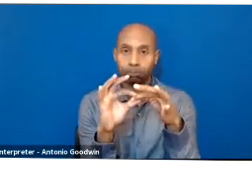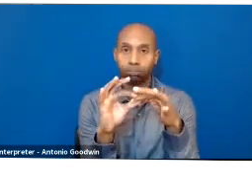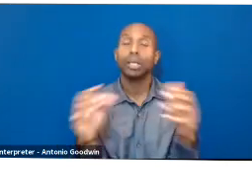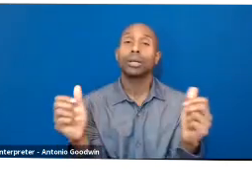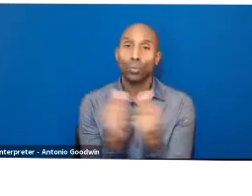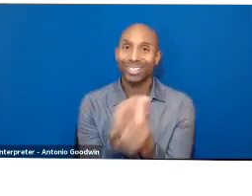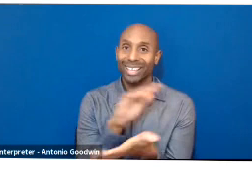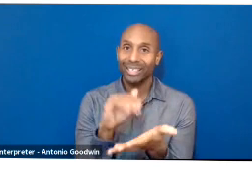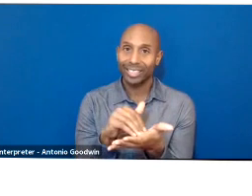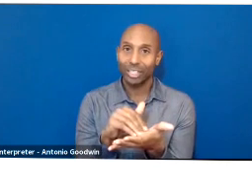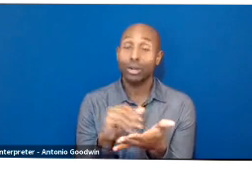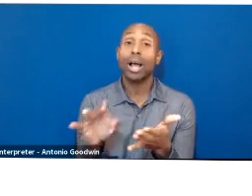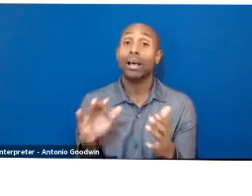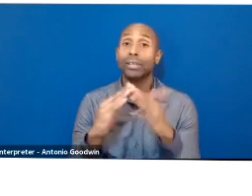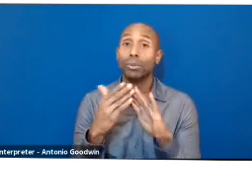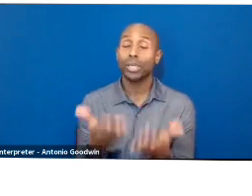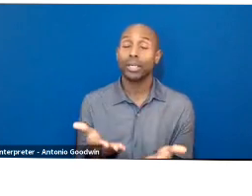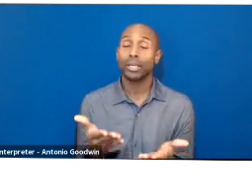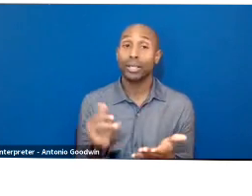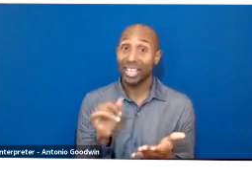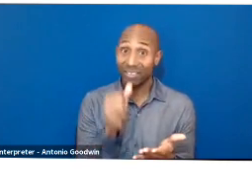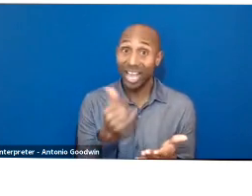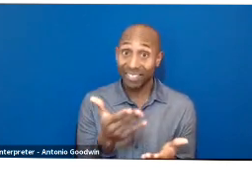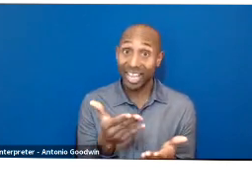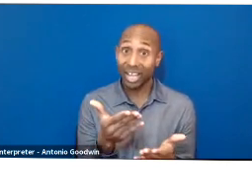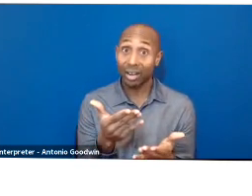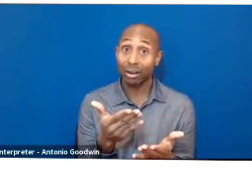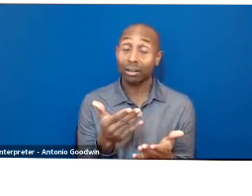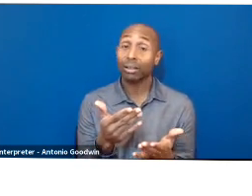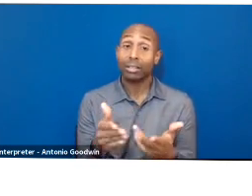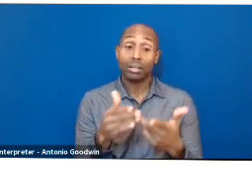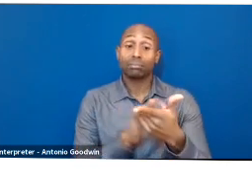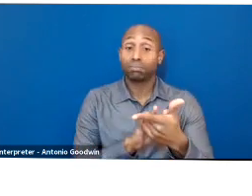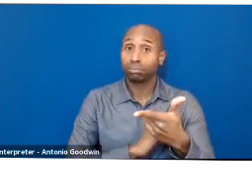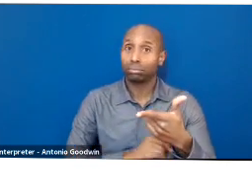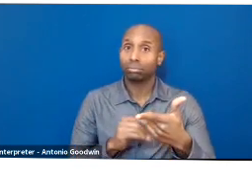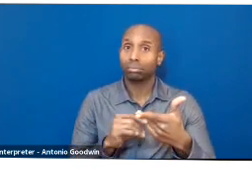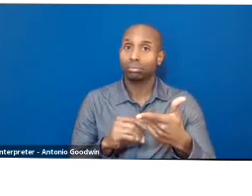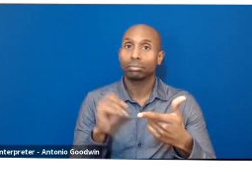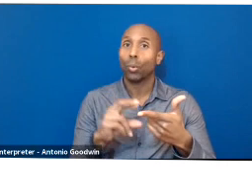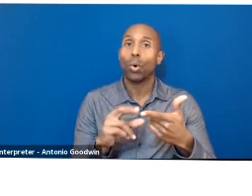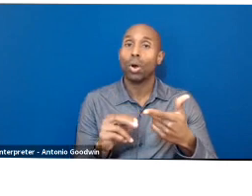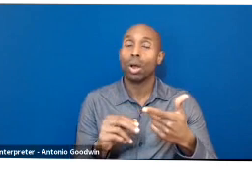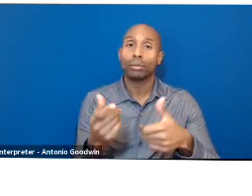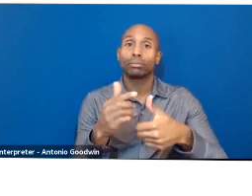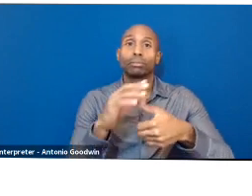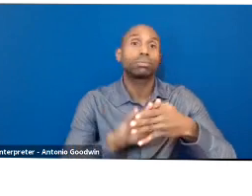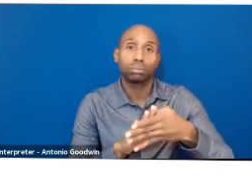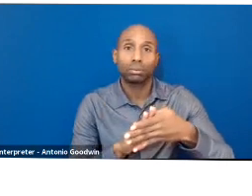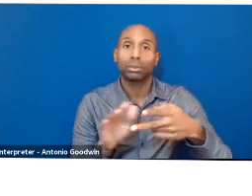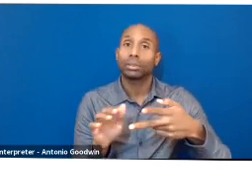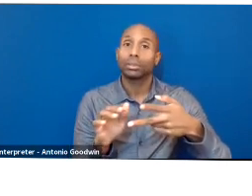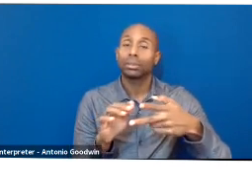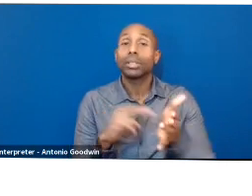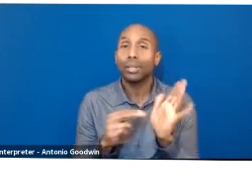probably the system is not regenerative. So let's get into some specifics. First, we want to start with the ground, right? Using